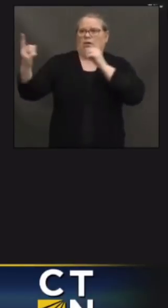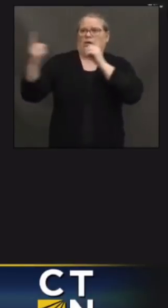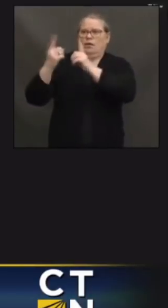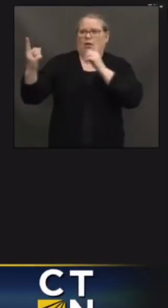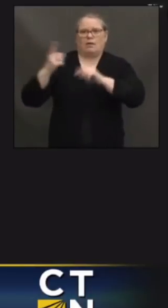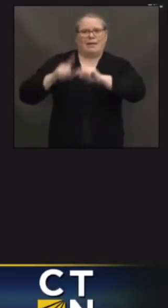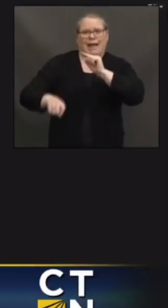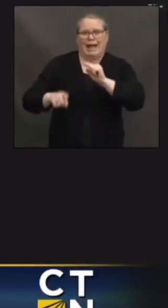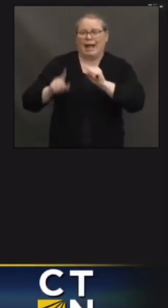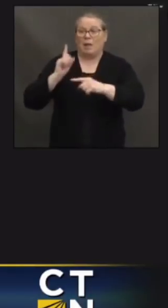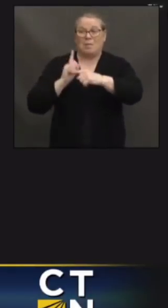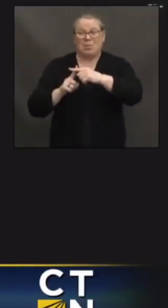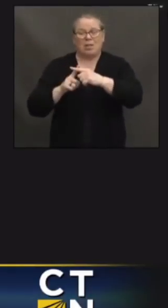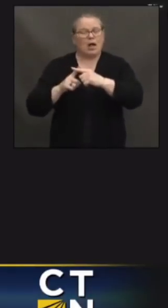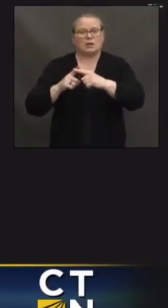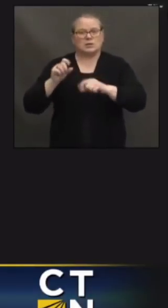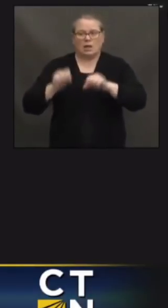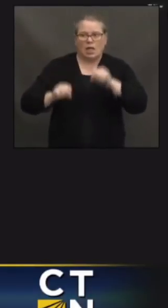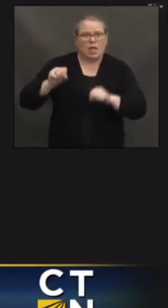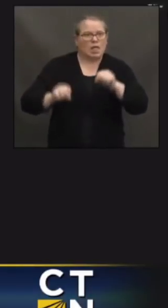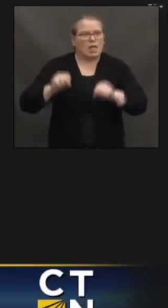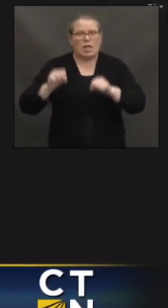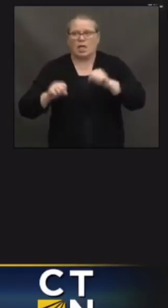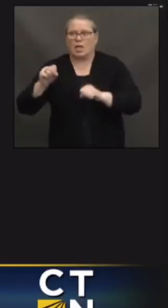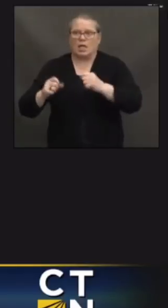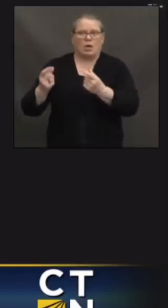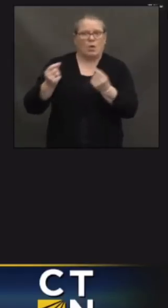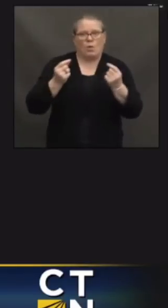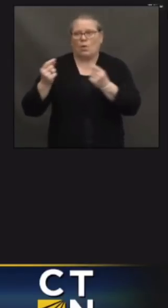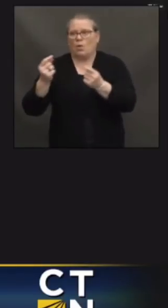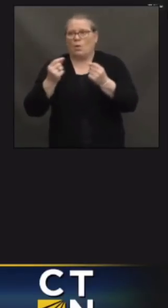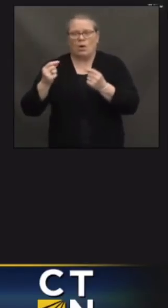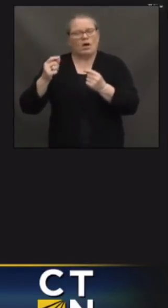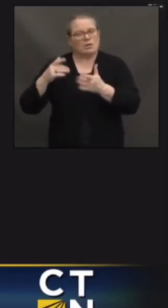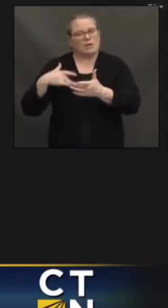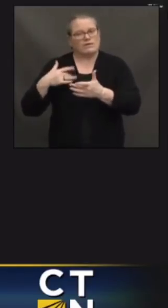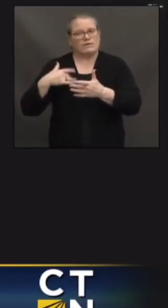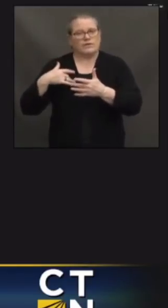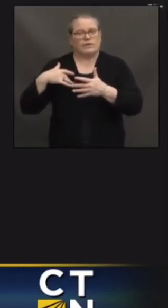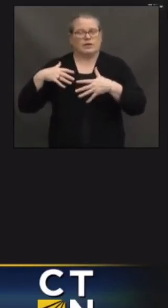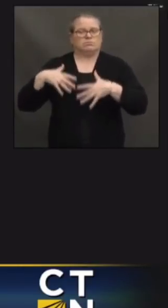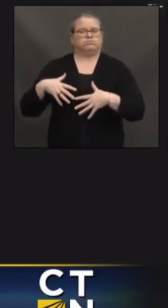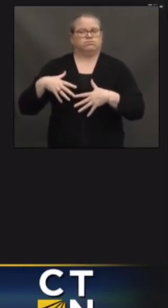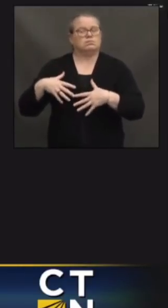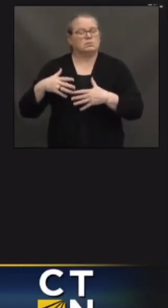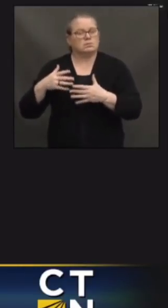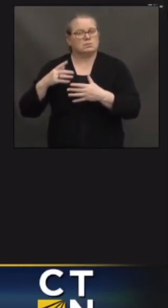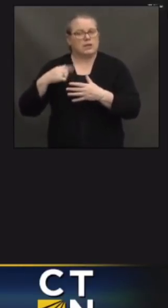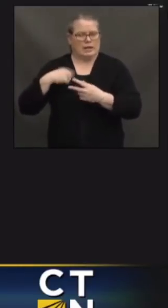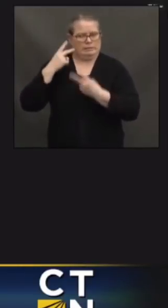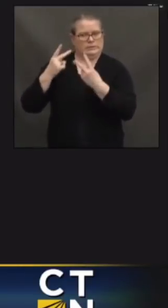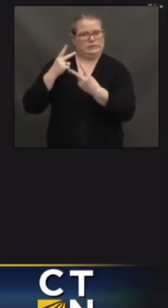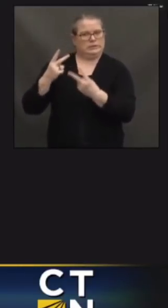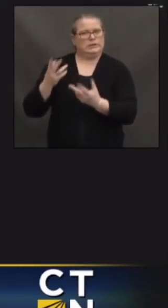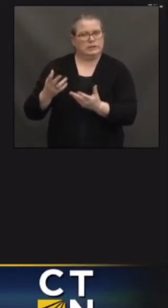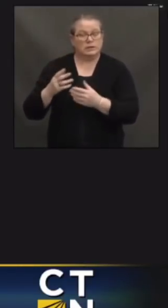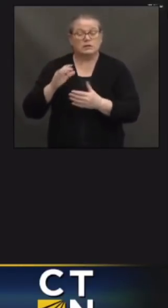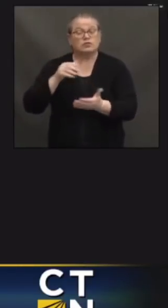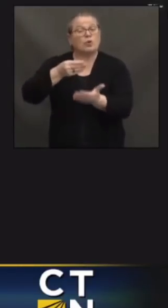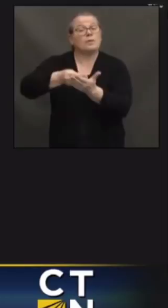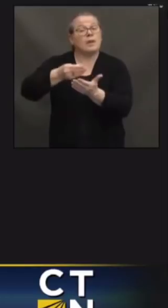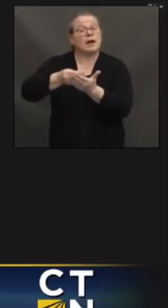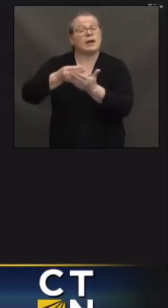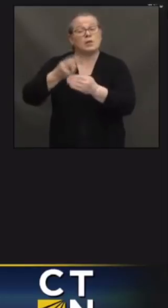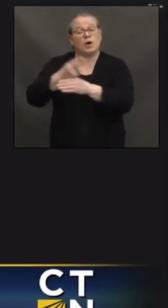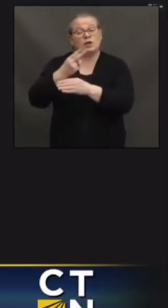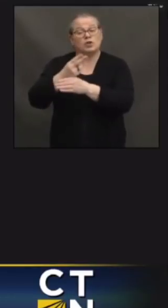lives. So what this money really is dedicated to is building support services, likely in